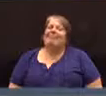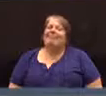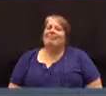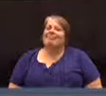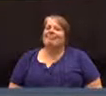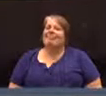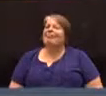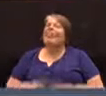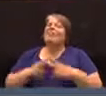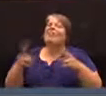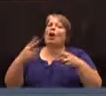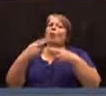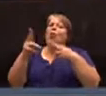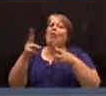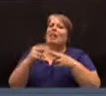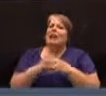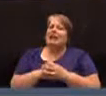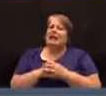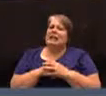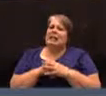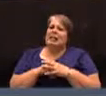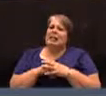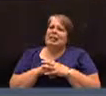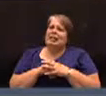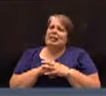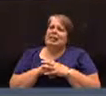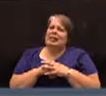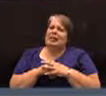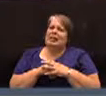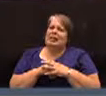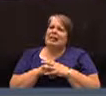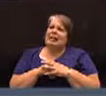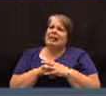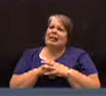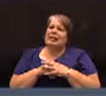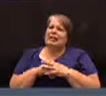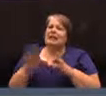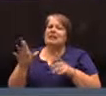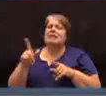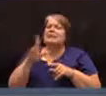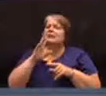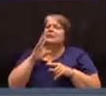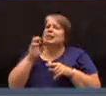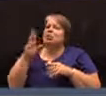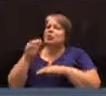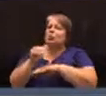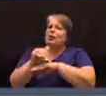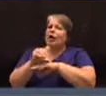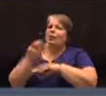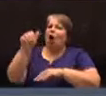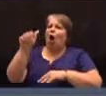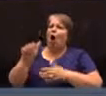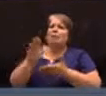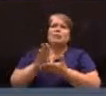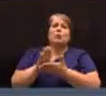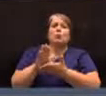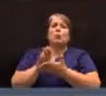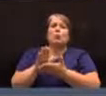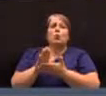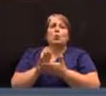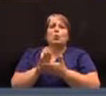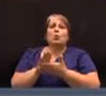Very briefly, it has been alluded by a speaker tonight that Austin School